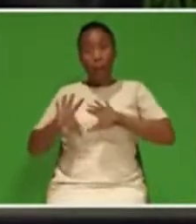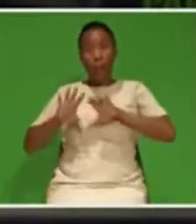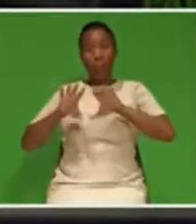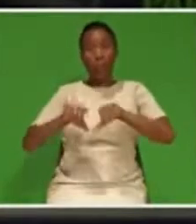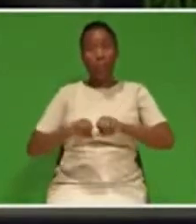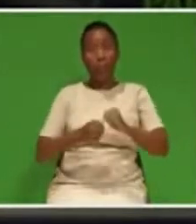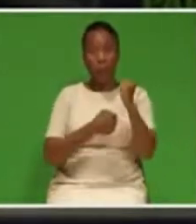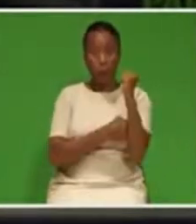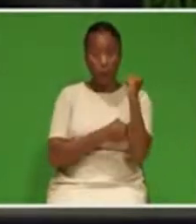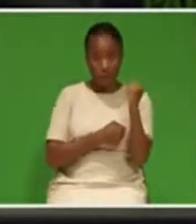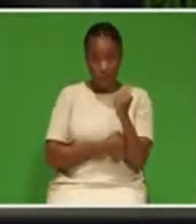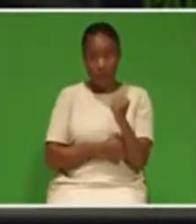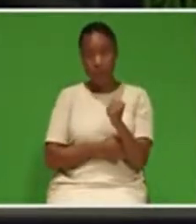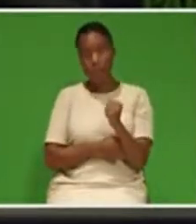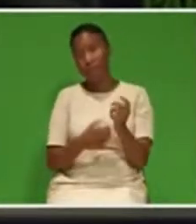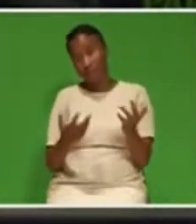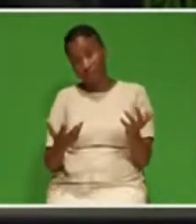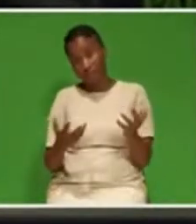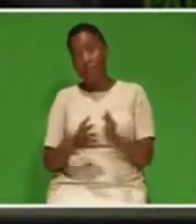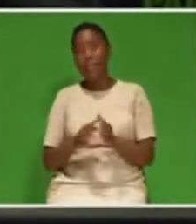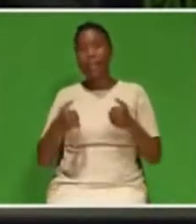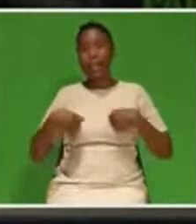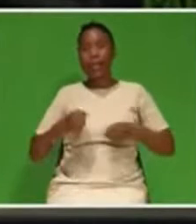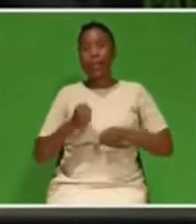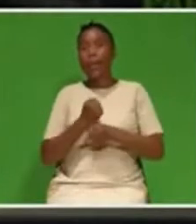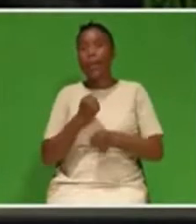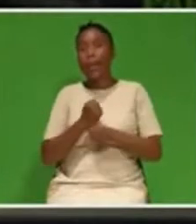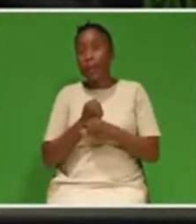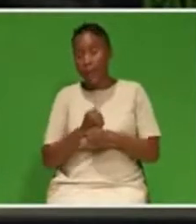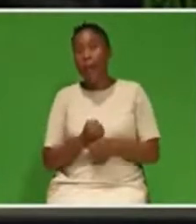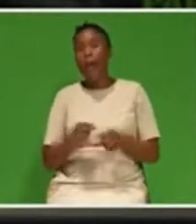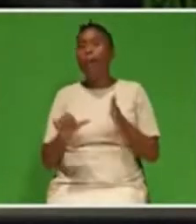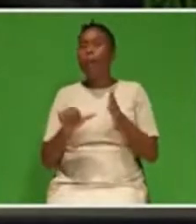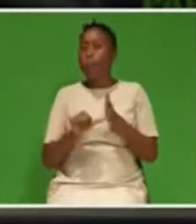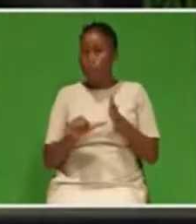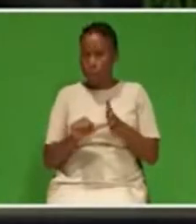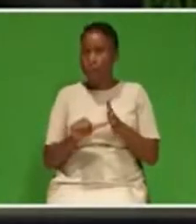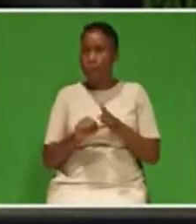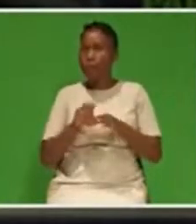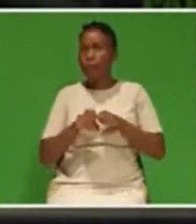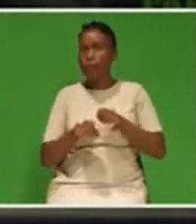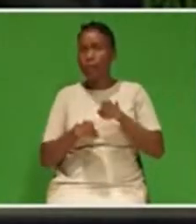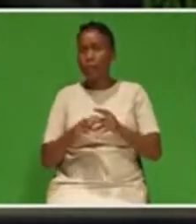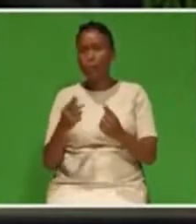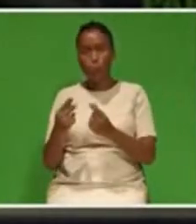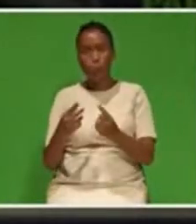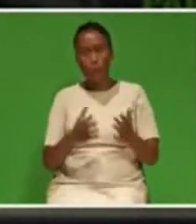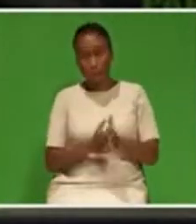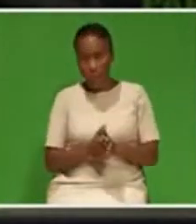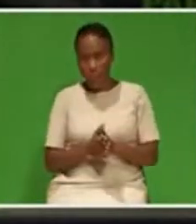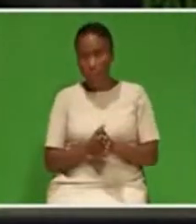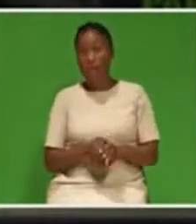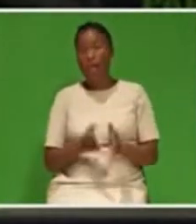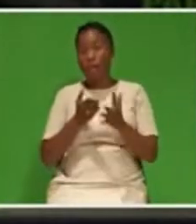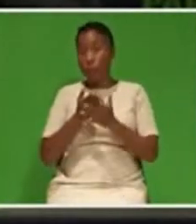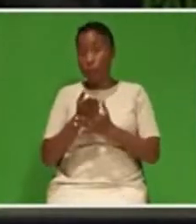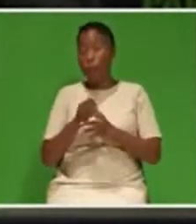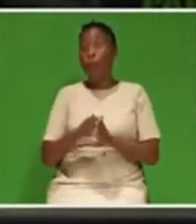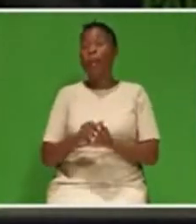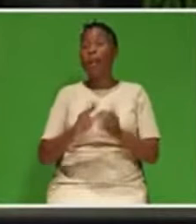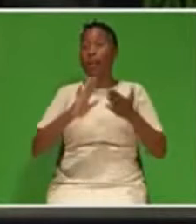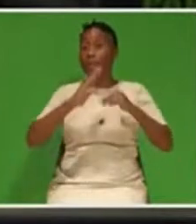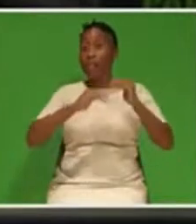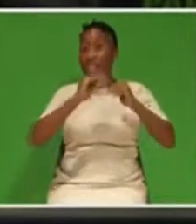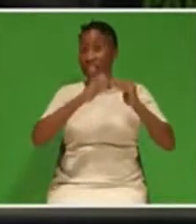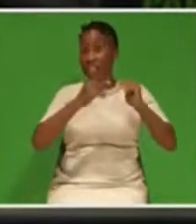important steps to reverse that trend. Through infrastructure, South Africa, we